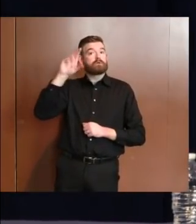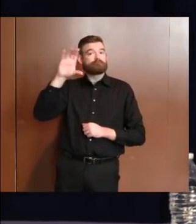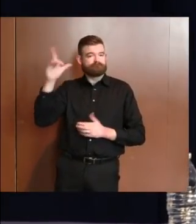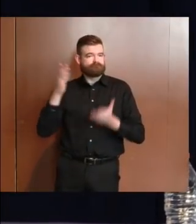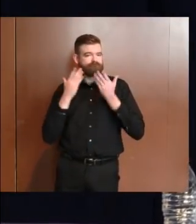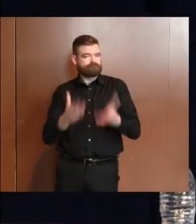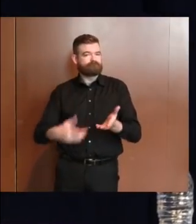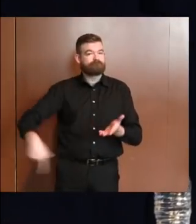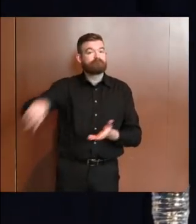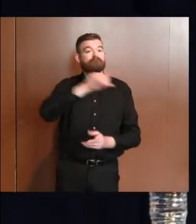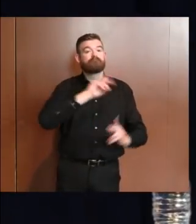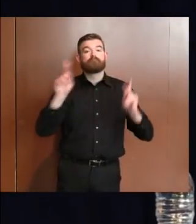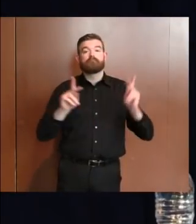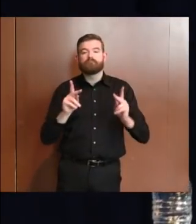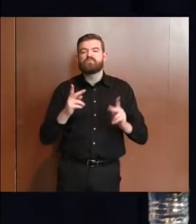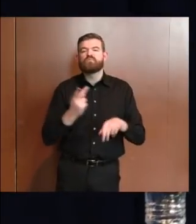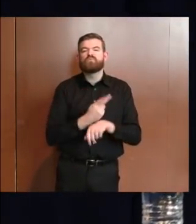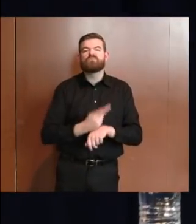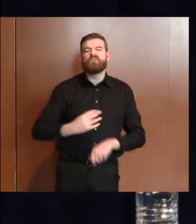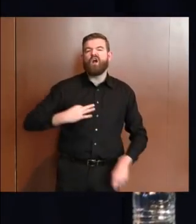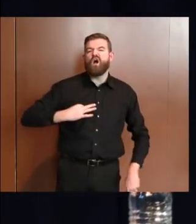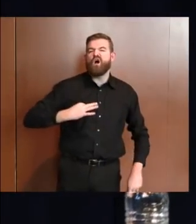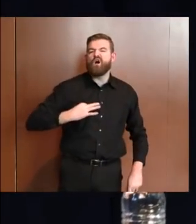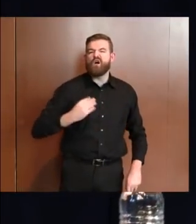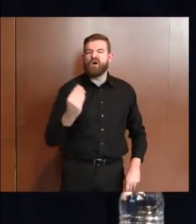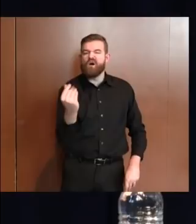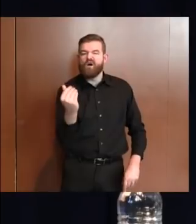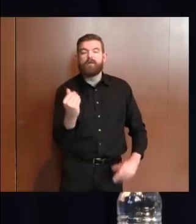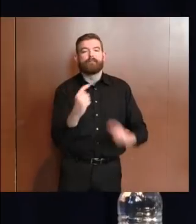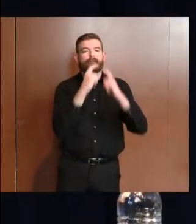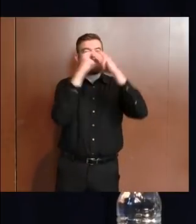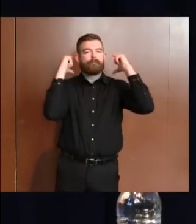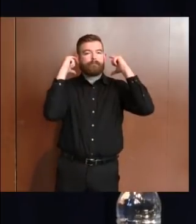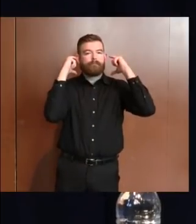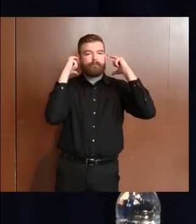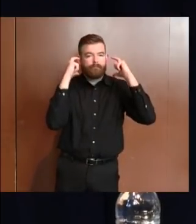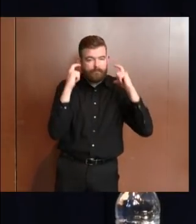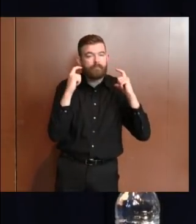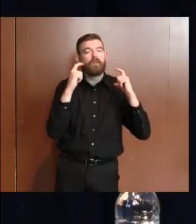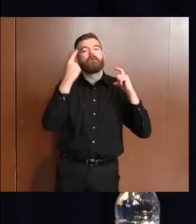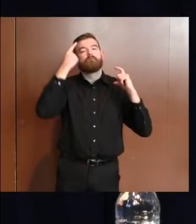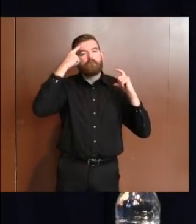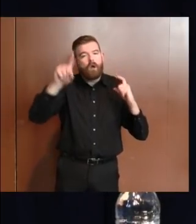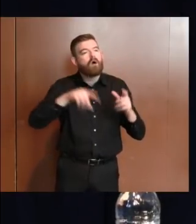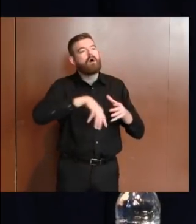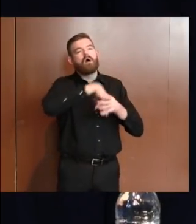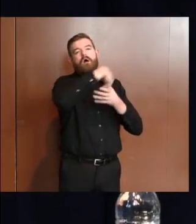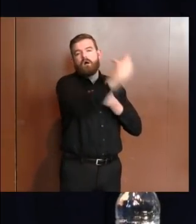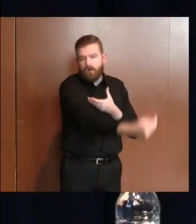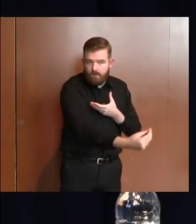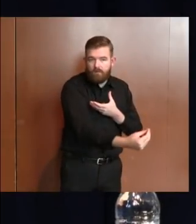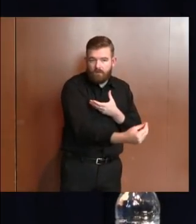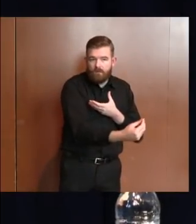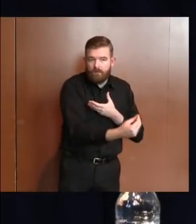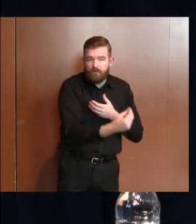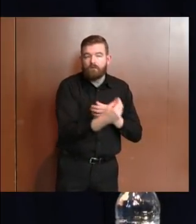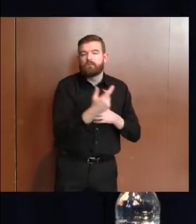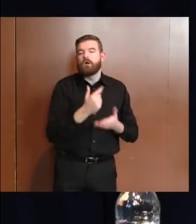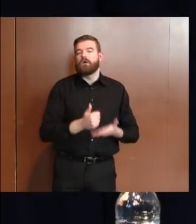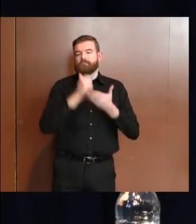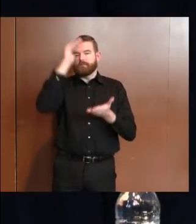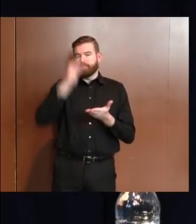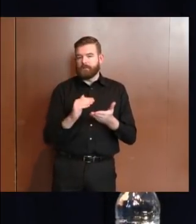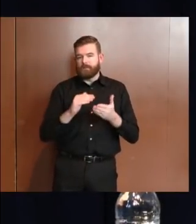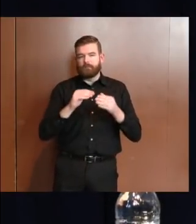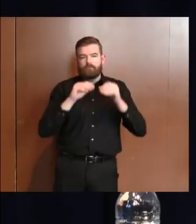cloth face coverings in community settings to help reduce the spread of COVID-19. There is a